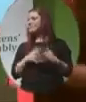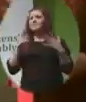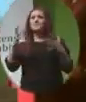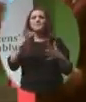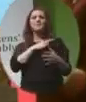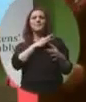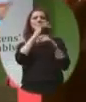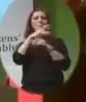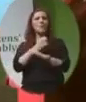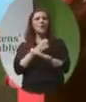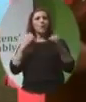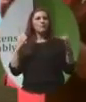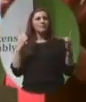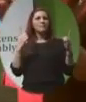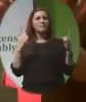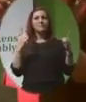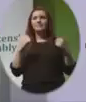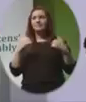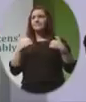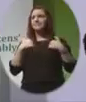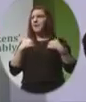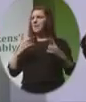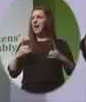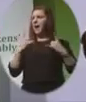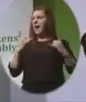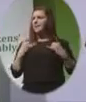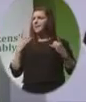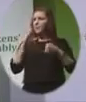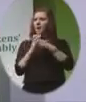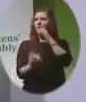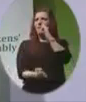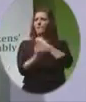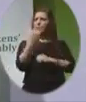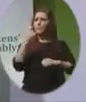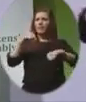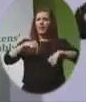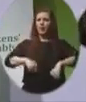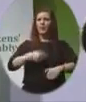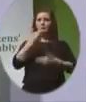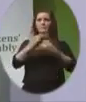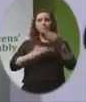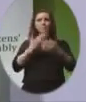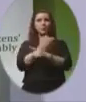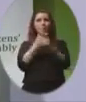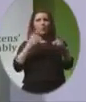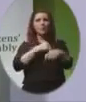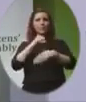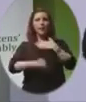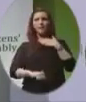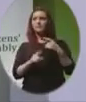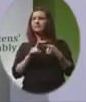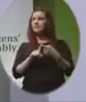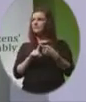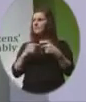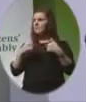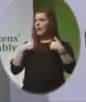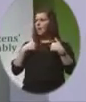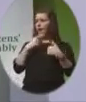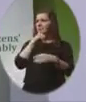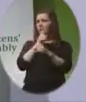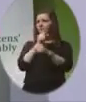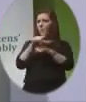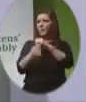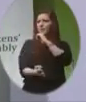Good afternoon everybody. I am very happy to have this opportunity to speak with you today. Whenever I speak on this